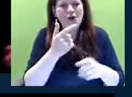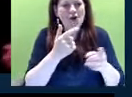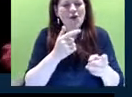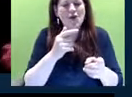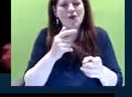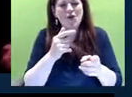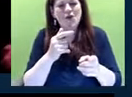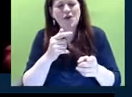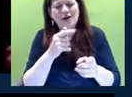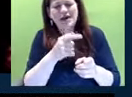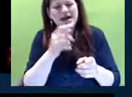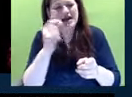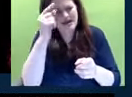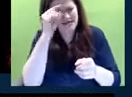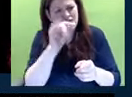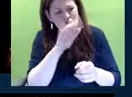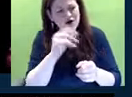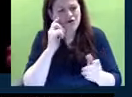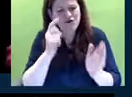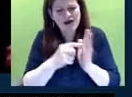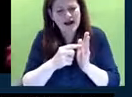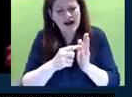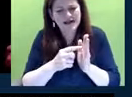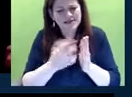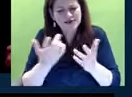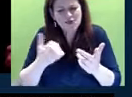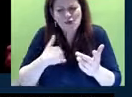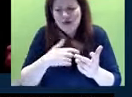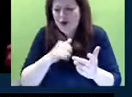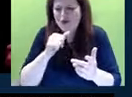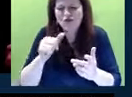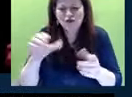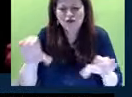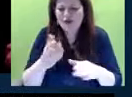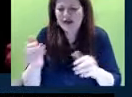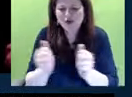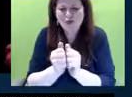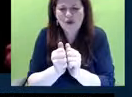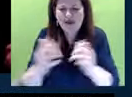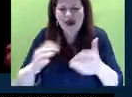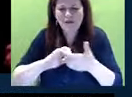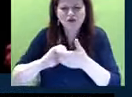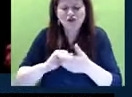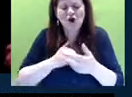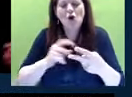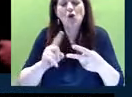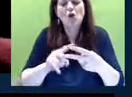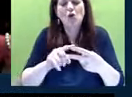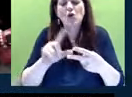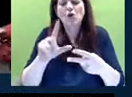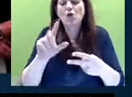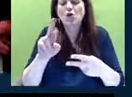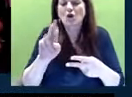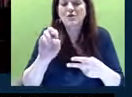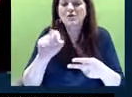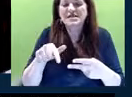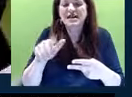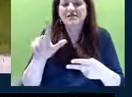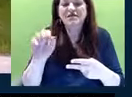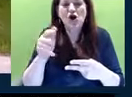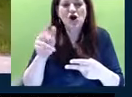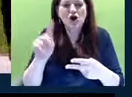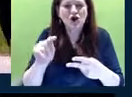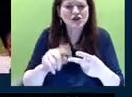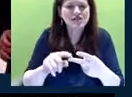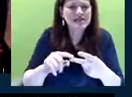that we don't do things without partnerships. I'm going to ask Spiris Mansavenas and Representative Longhurst to stand next to me because as a leader